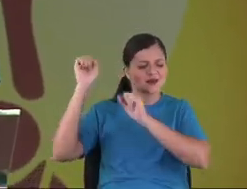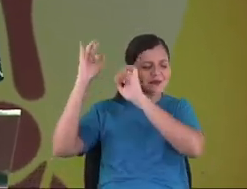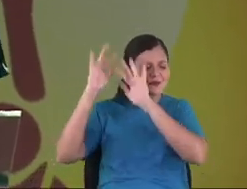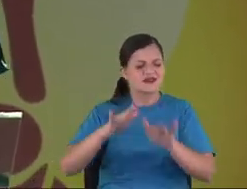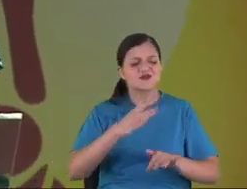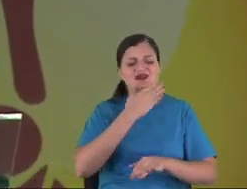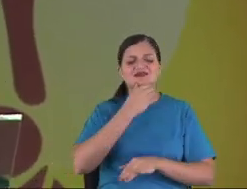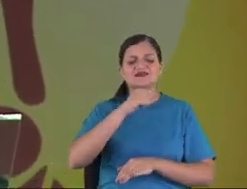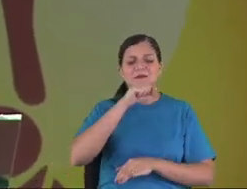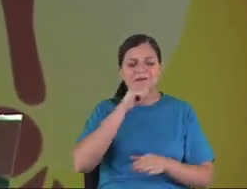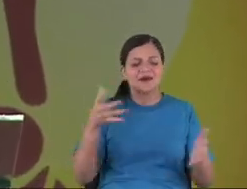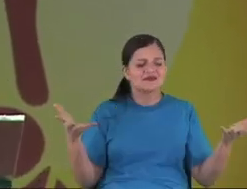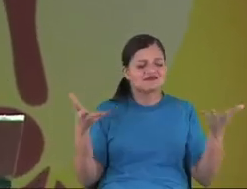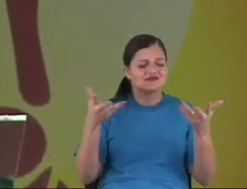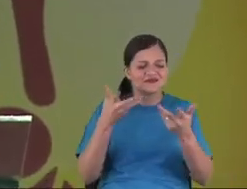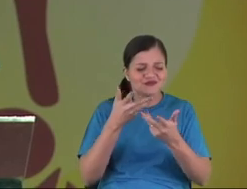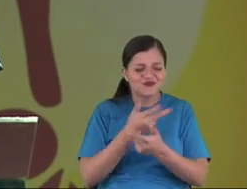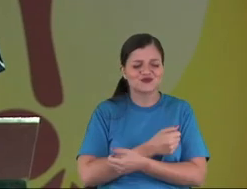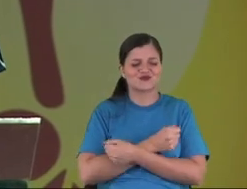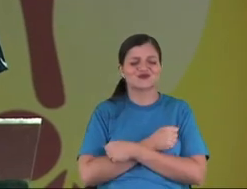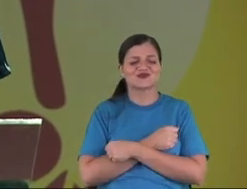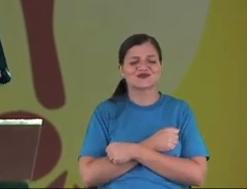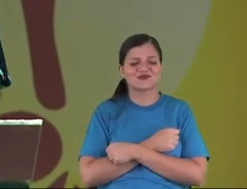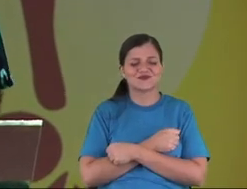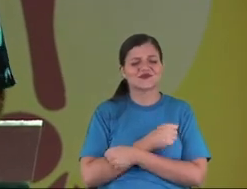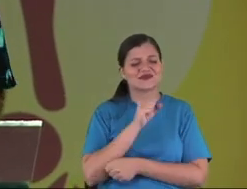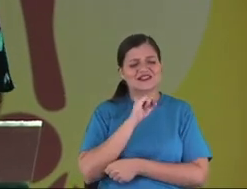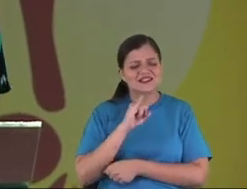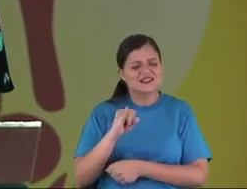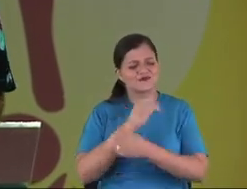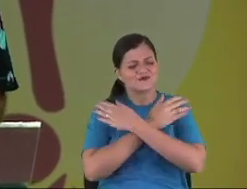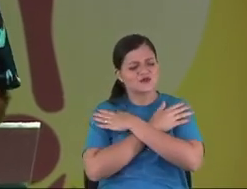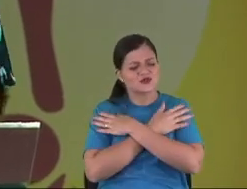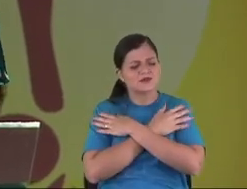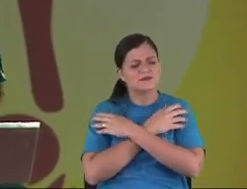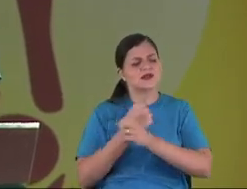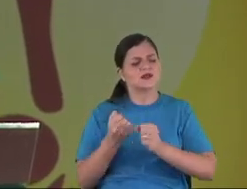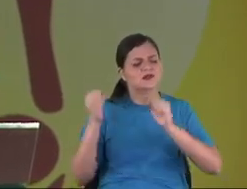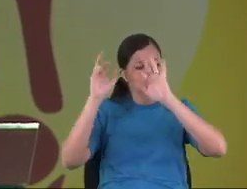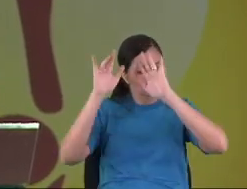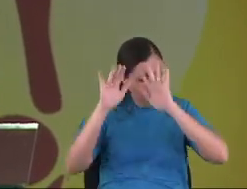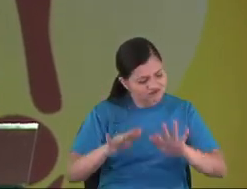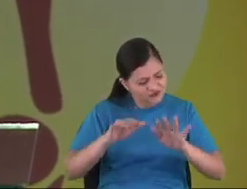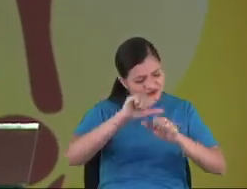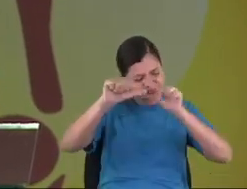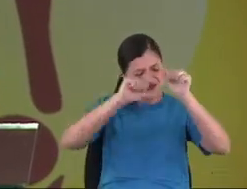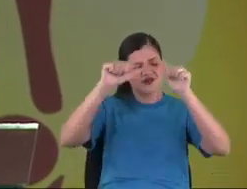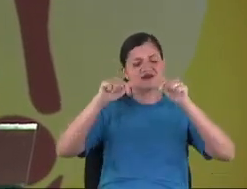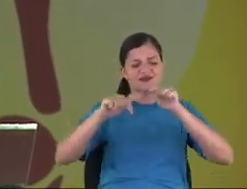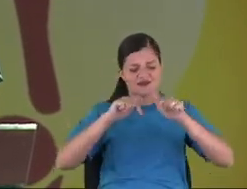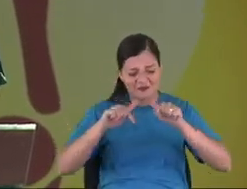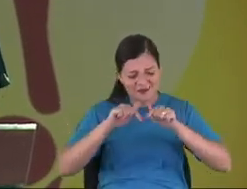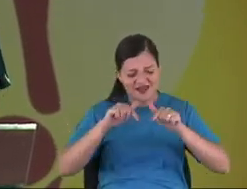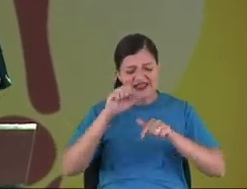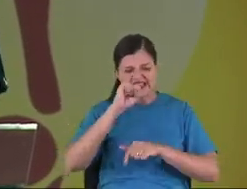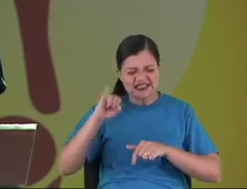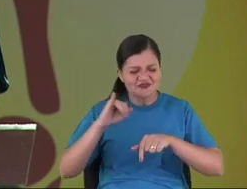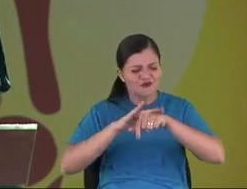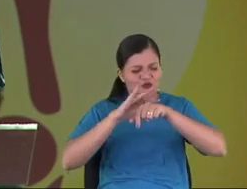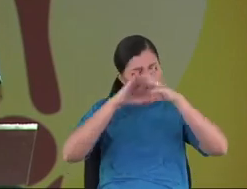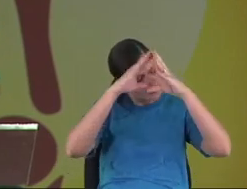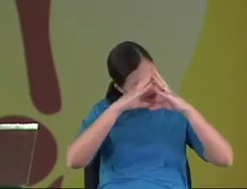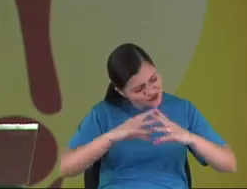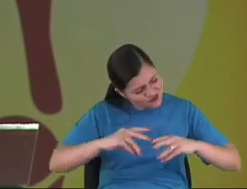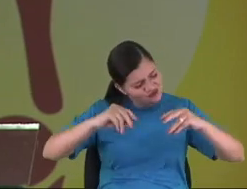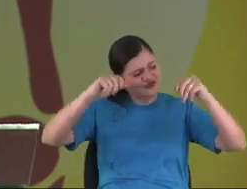in the extraordinary way. If they are employed in it, they get a job. If they are sick